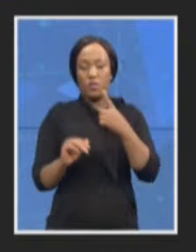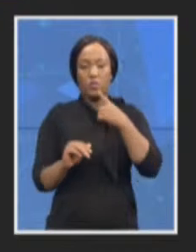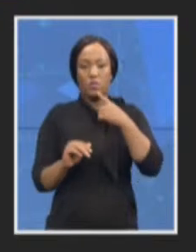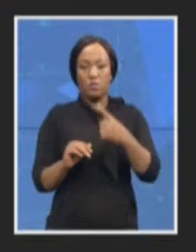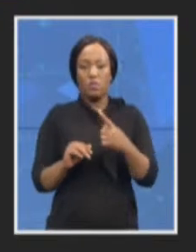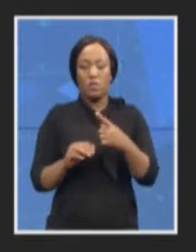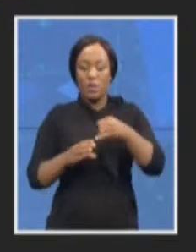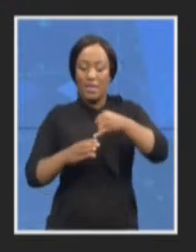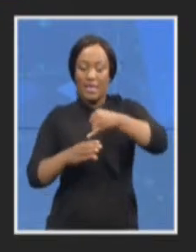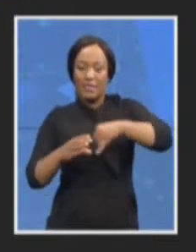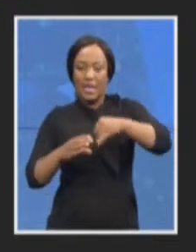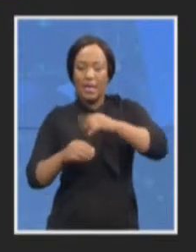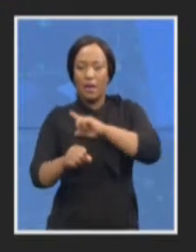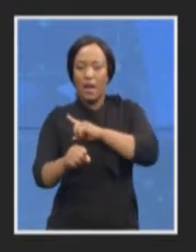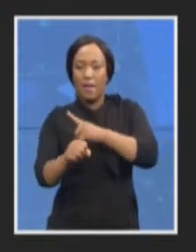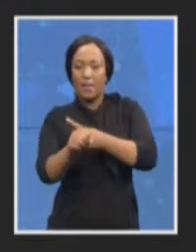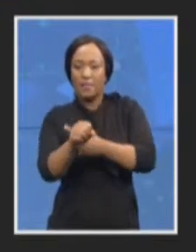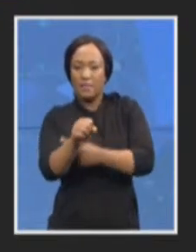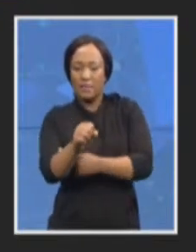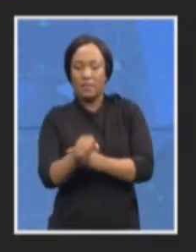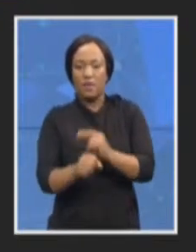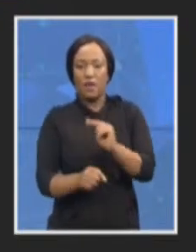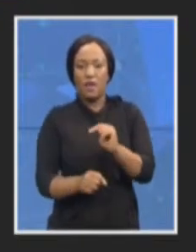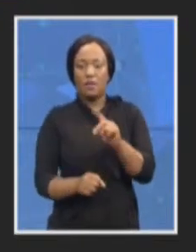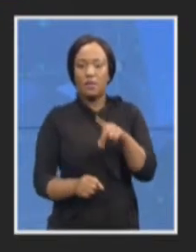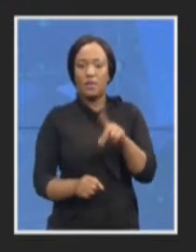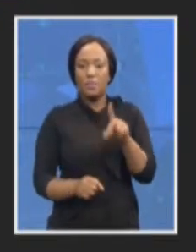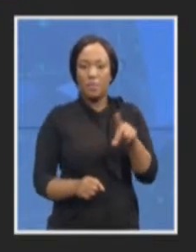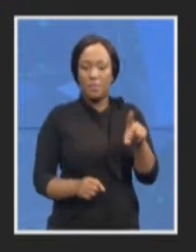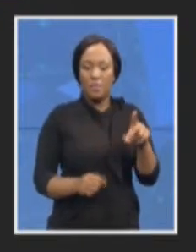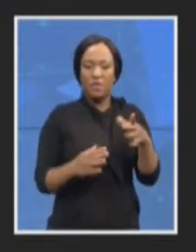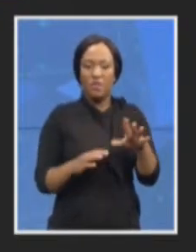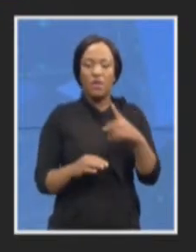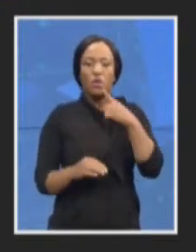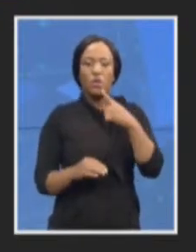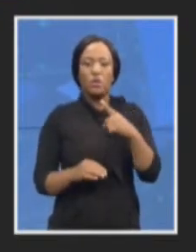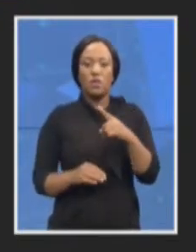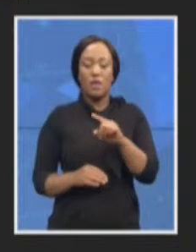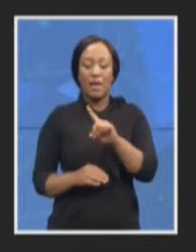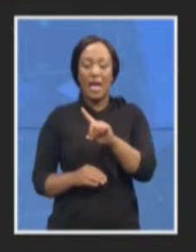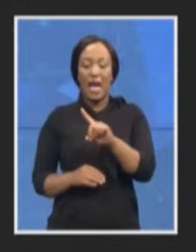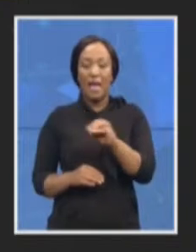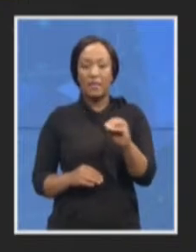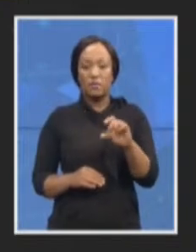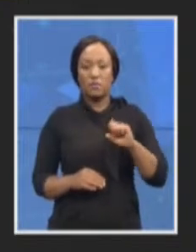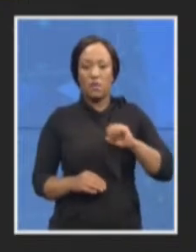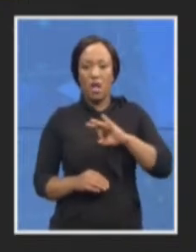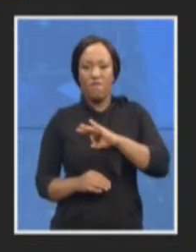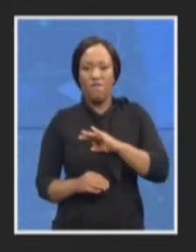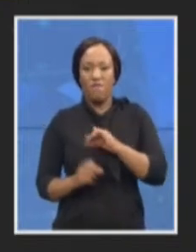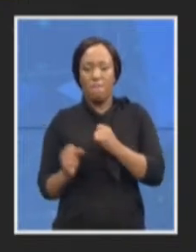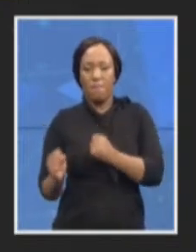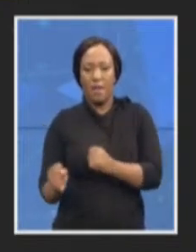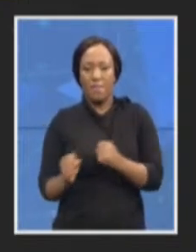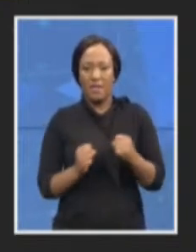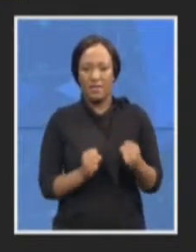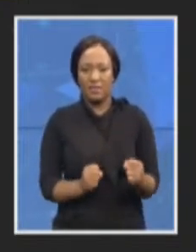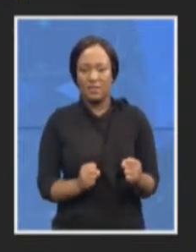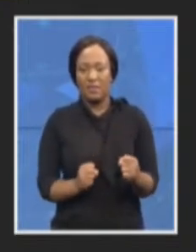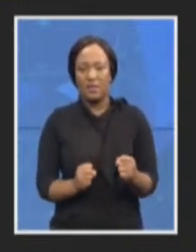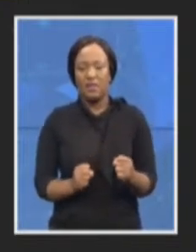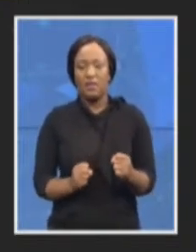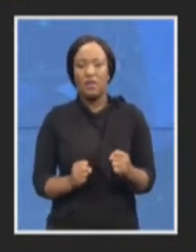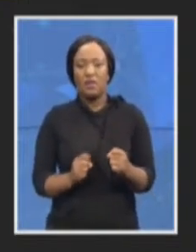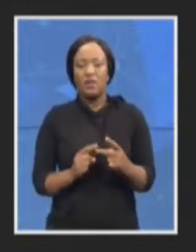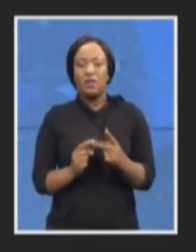alluded to that. We've got over 100 permanent staff. We've got the sector leaders, which are the leaders